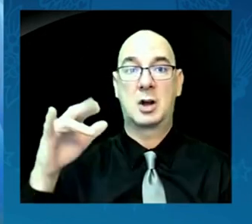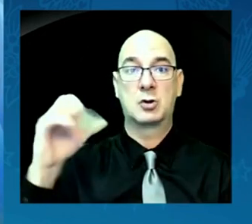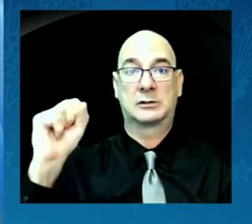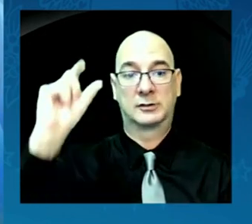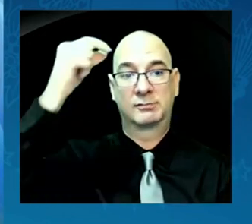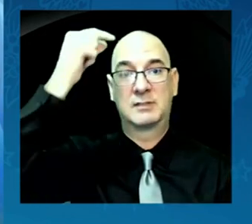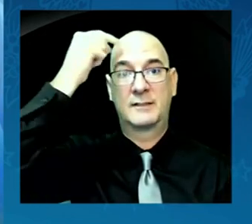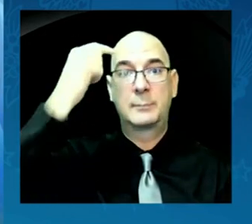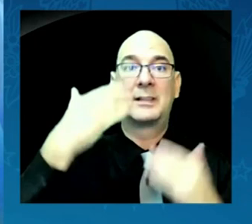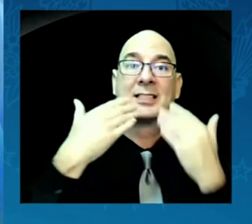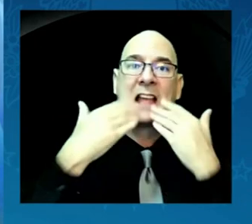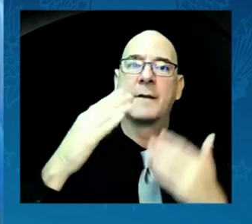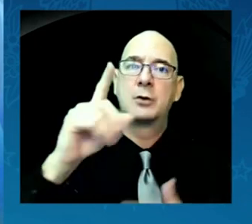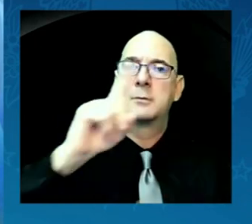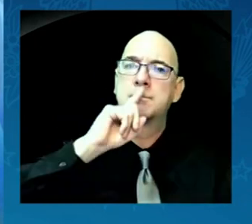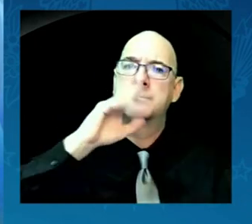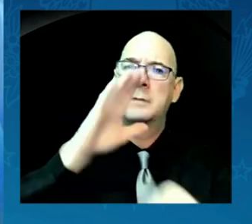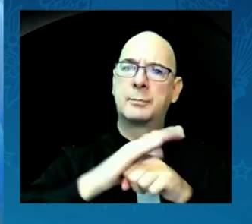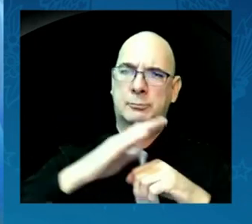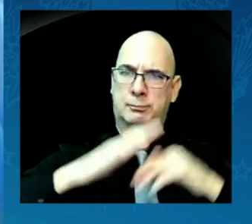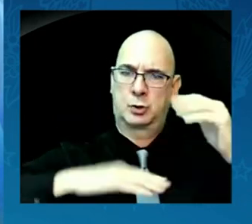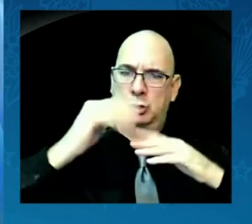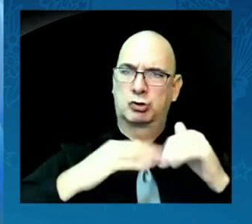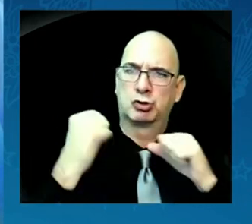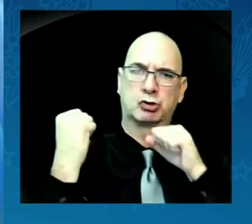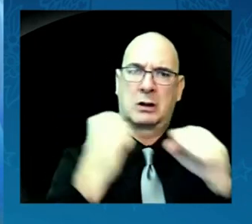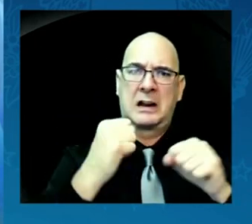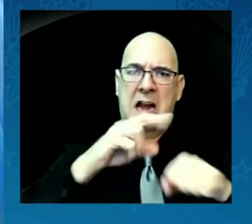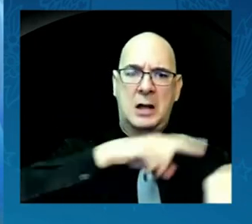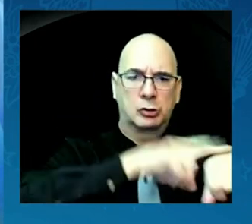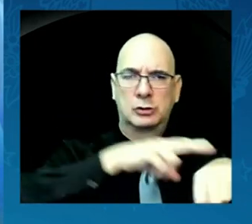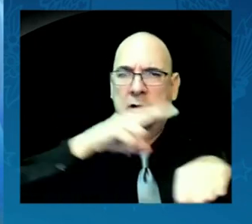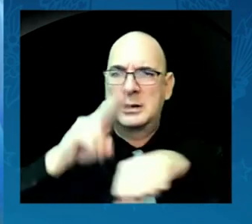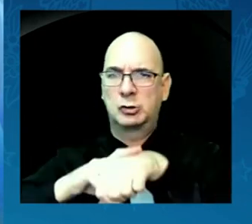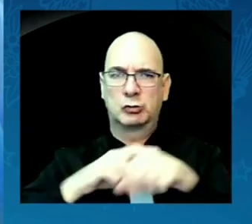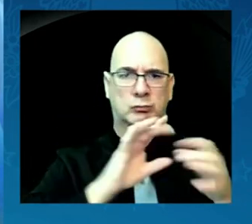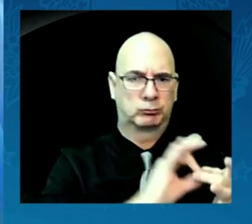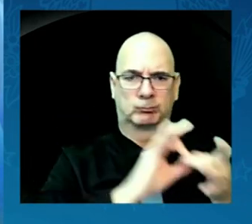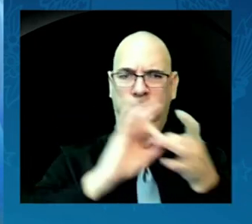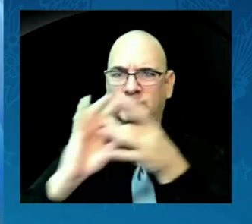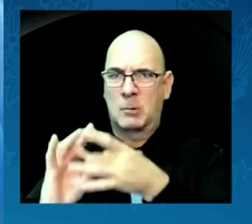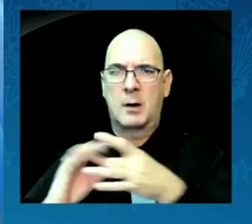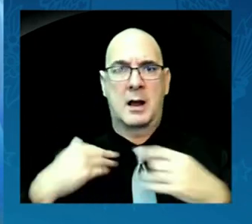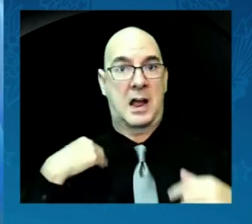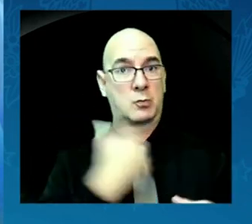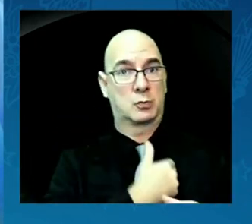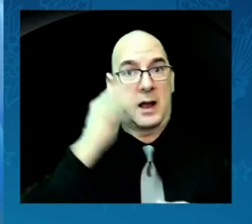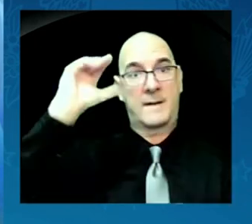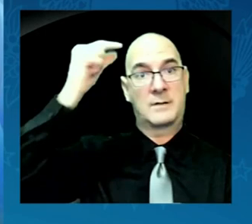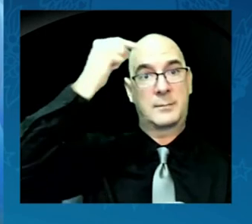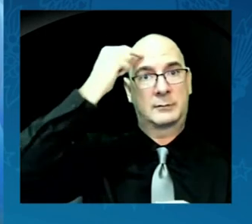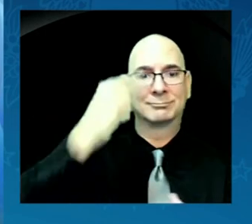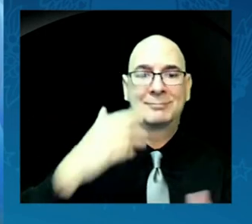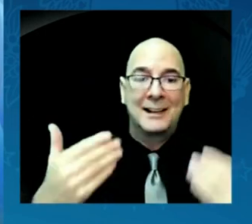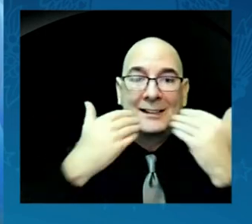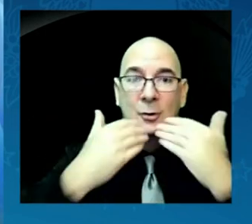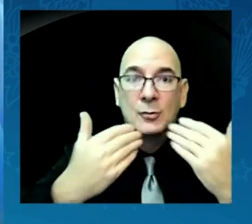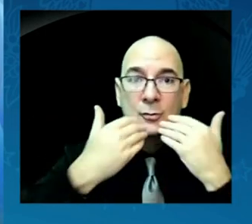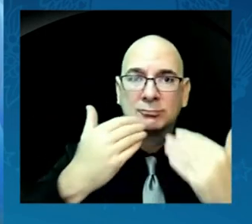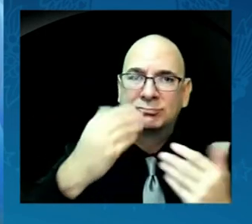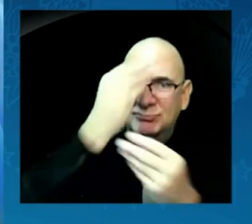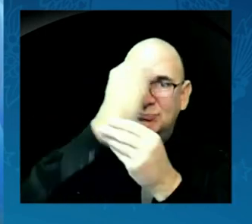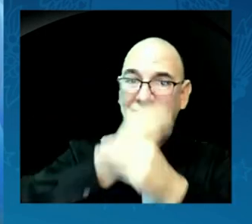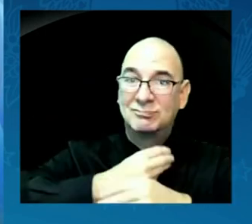a strong nation to nation relationship with our administration. And please know that President Joe Biden and I